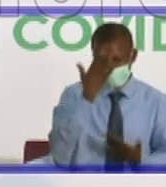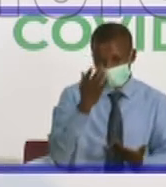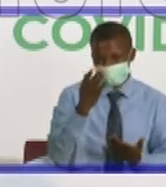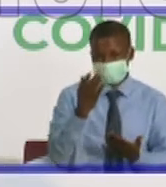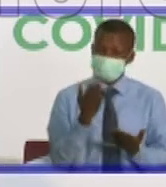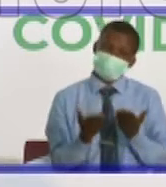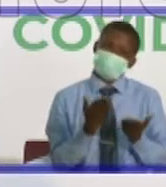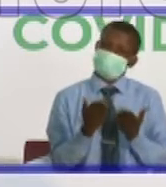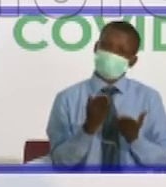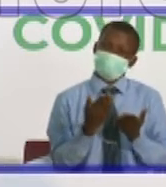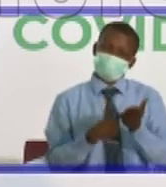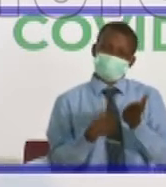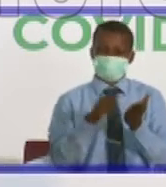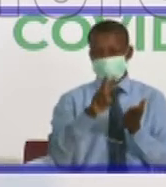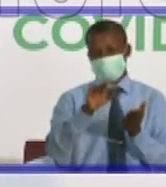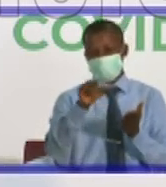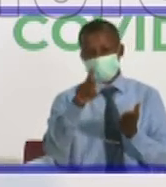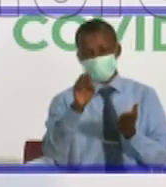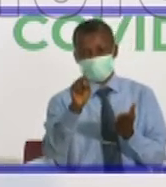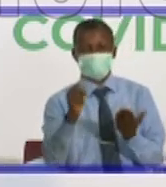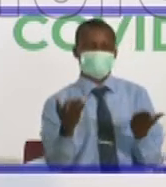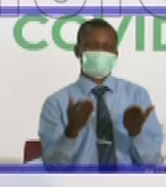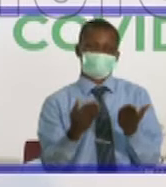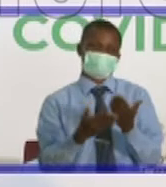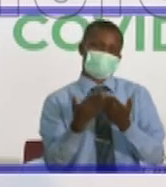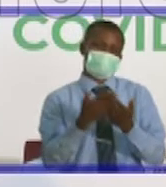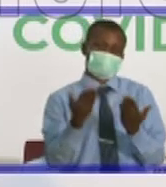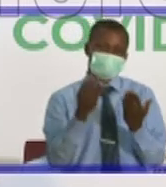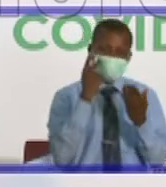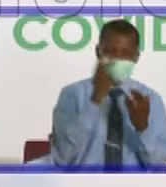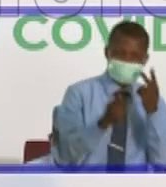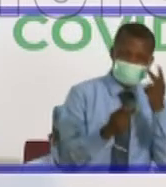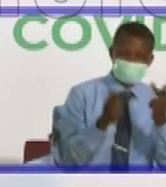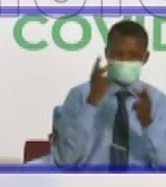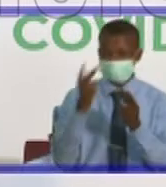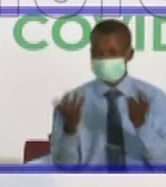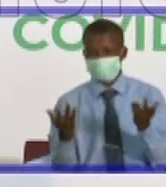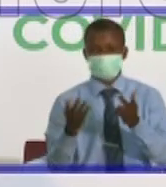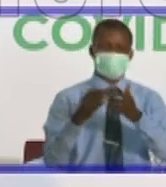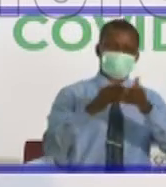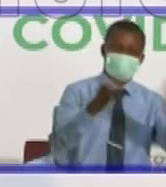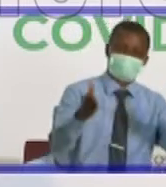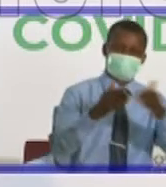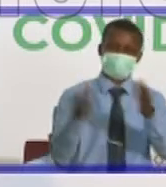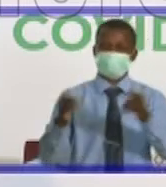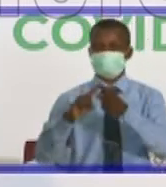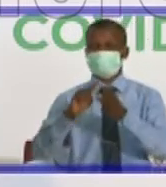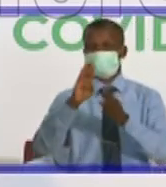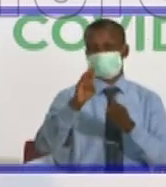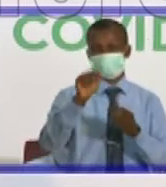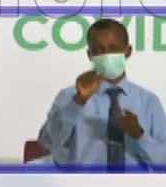you have a viral infection, you are liable or you are susceptible to a superimposed bacterial infection,